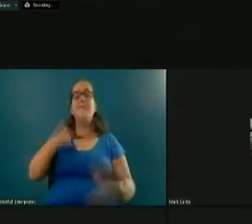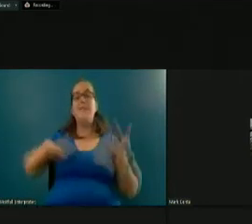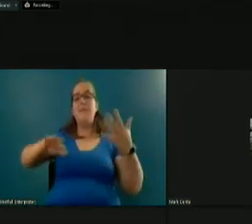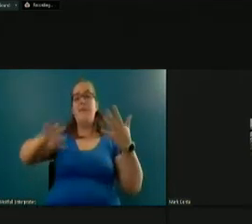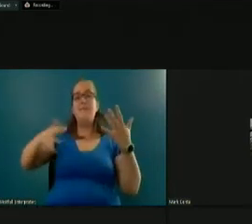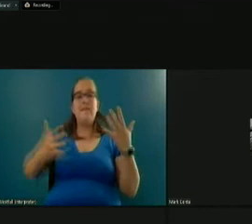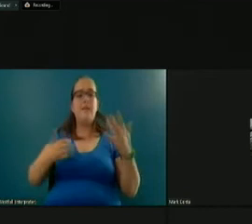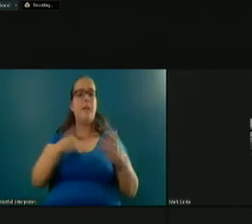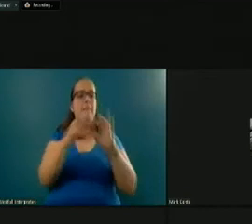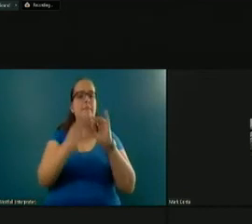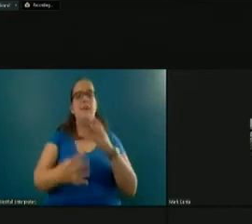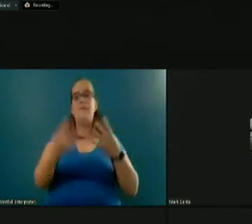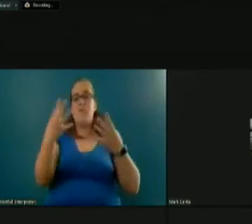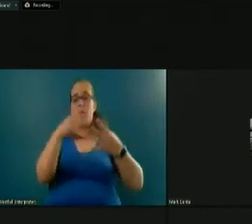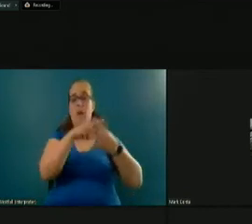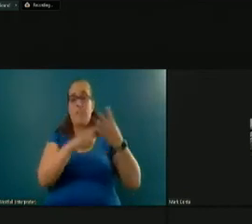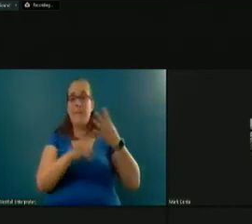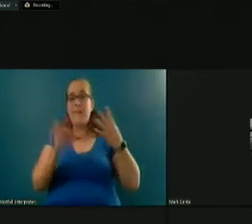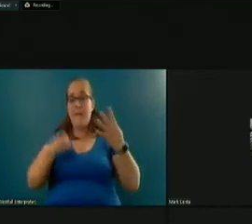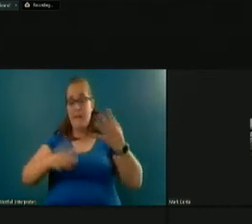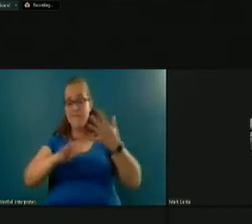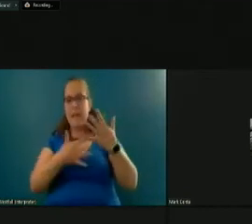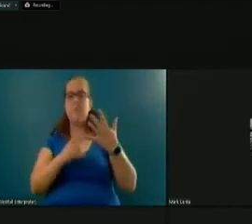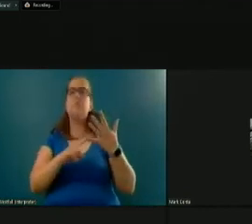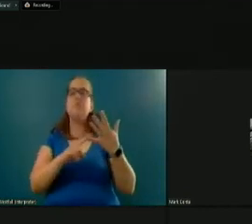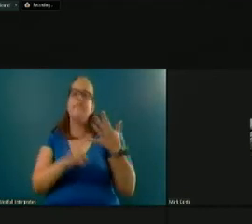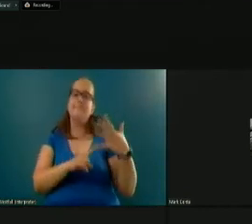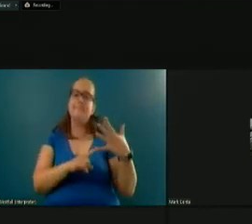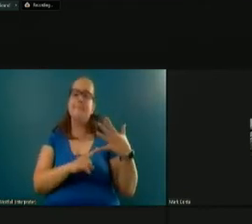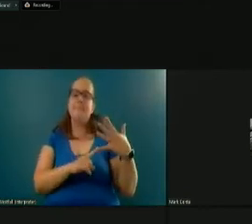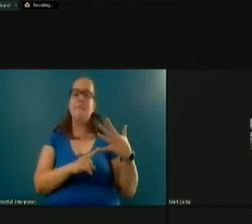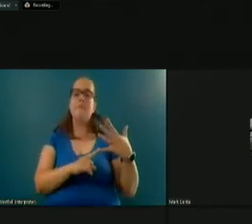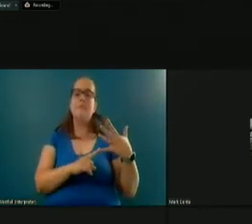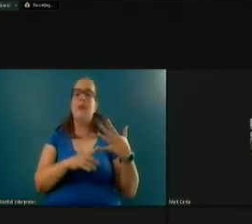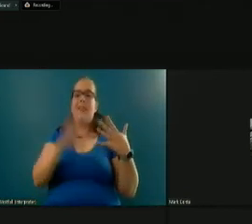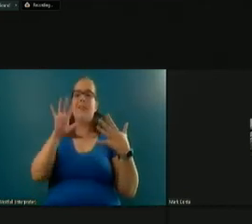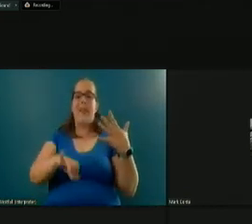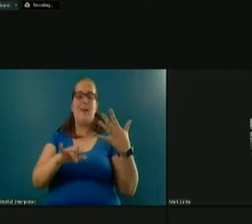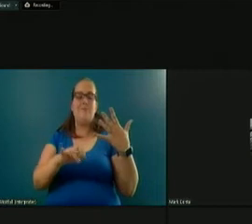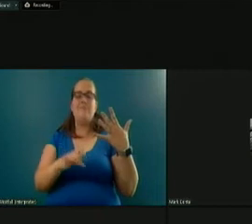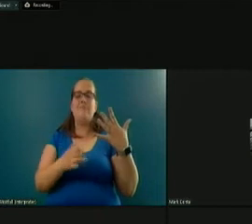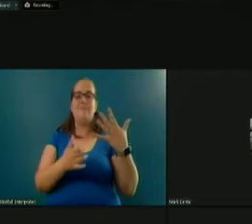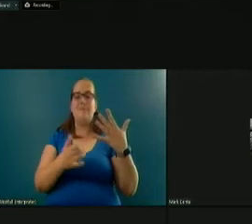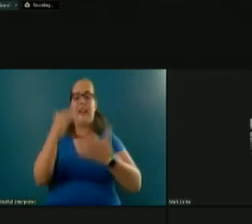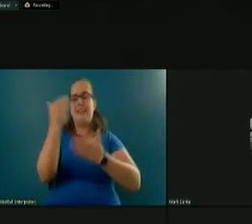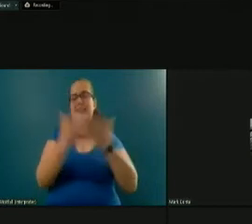mentioned four, four points earlier. If there were a fifth one, this would certainly be on that, on that list of the top five.